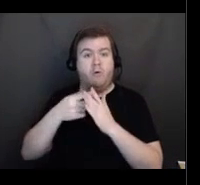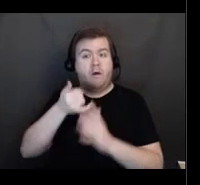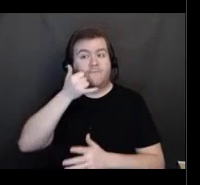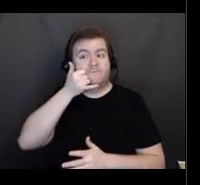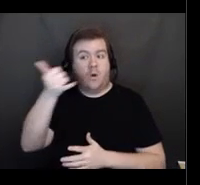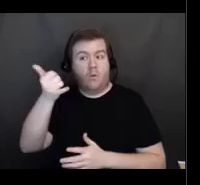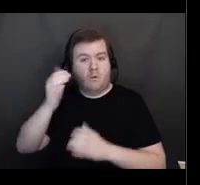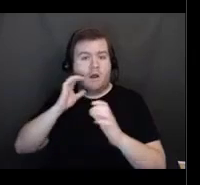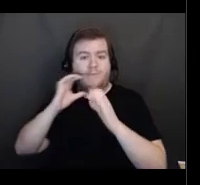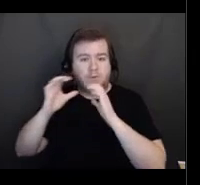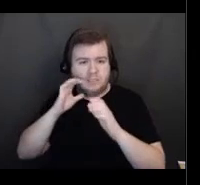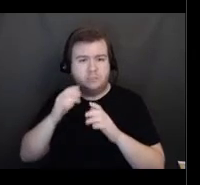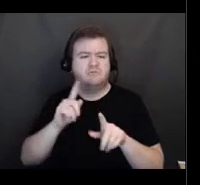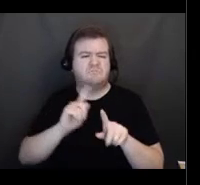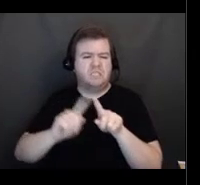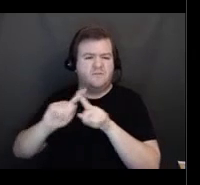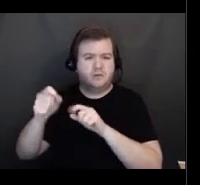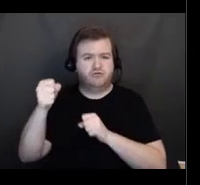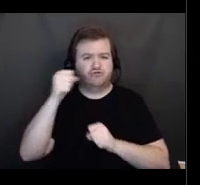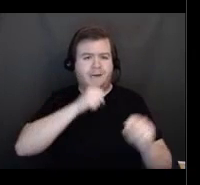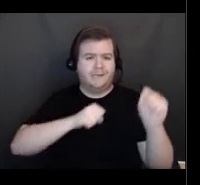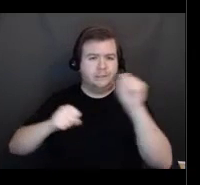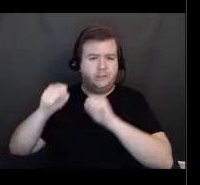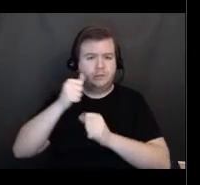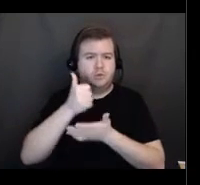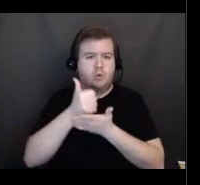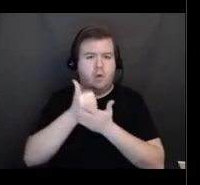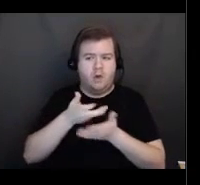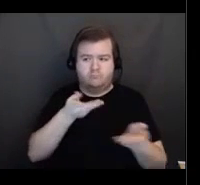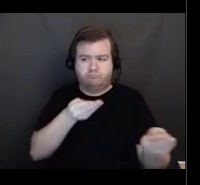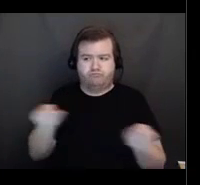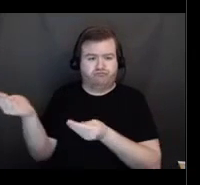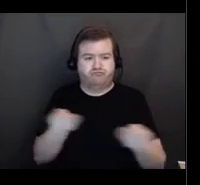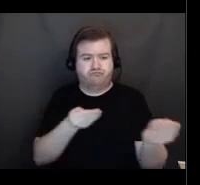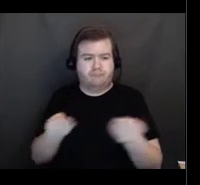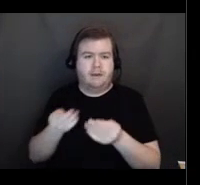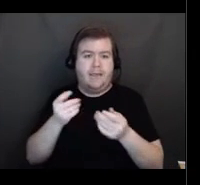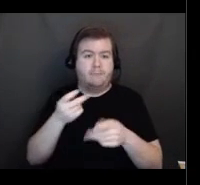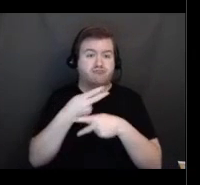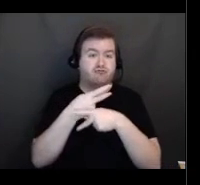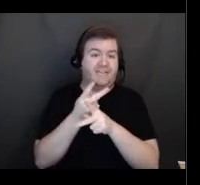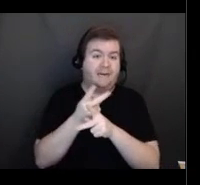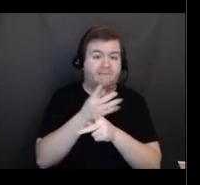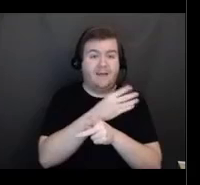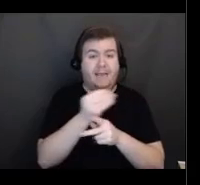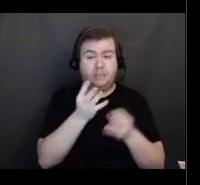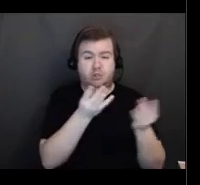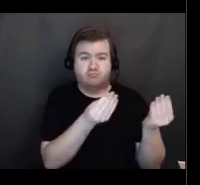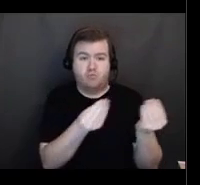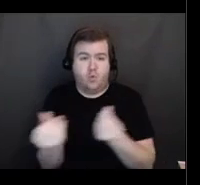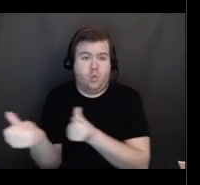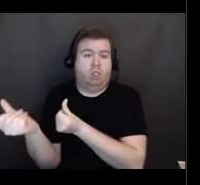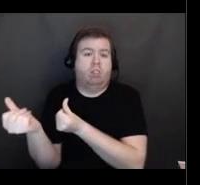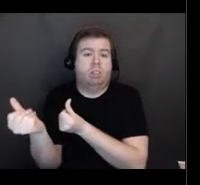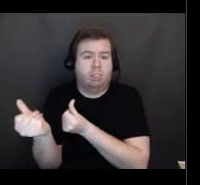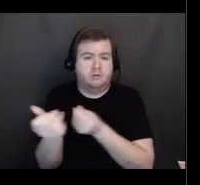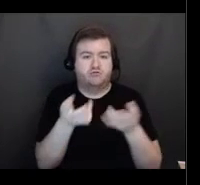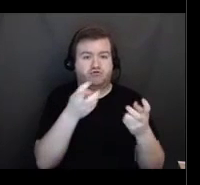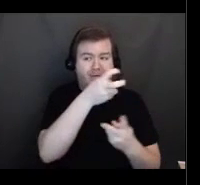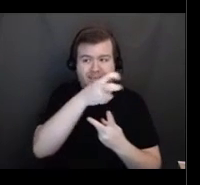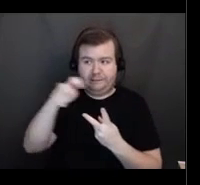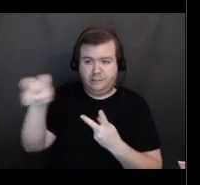there are some helpful strategies to facilitate a productive and smooth transition, including collecting all necessary